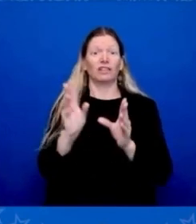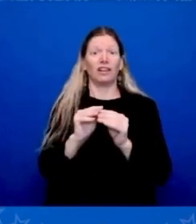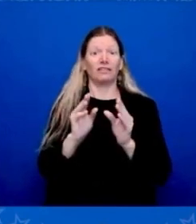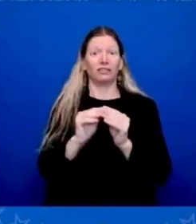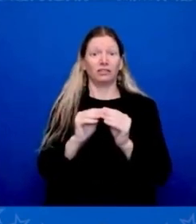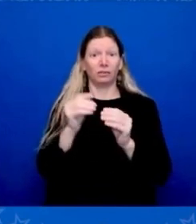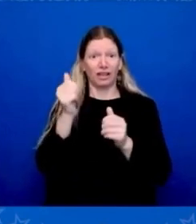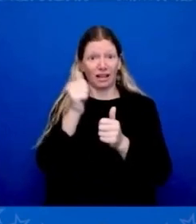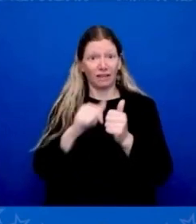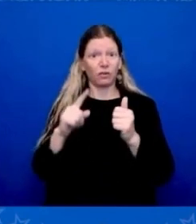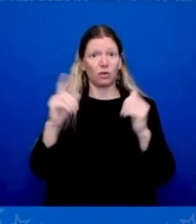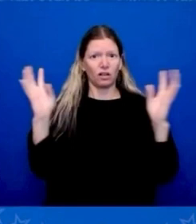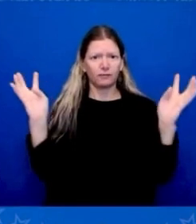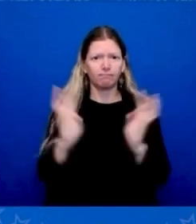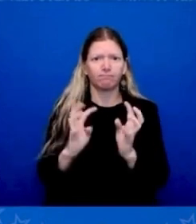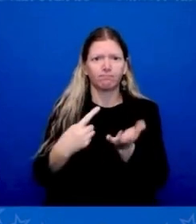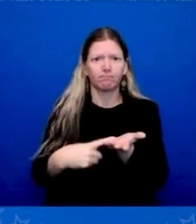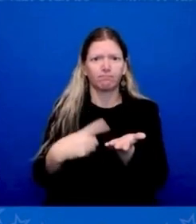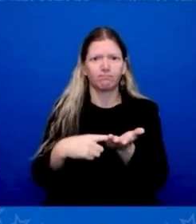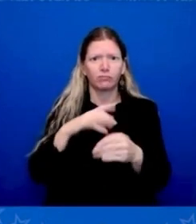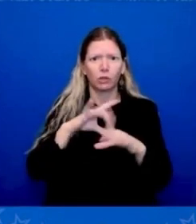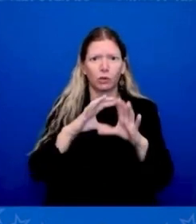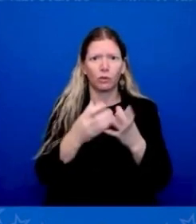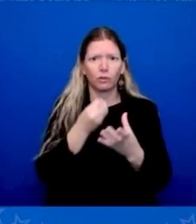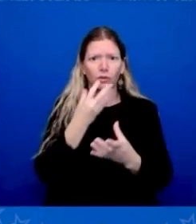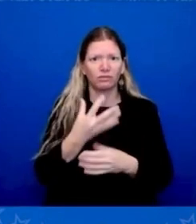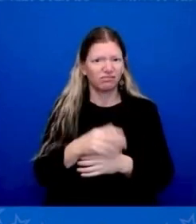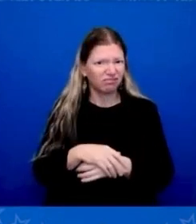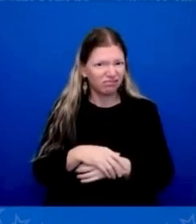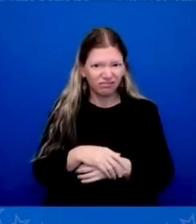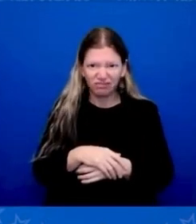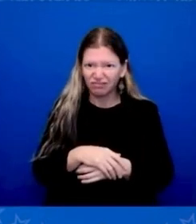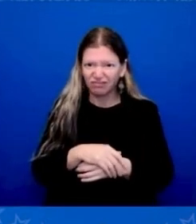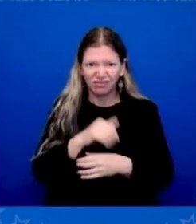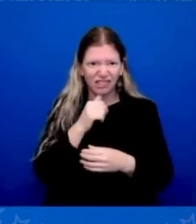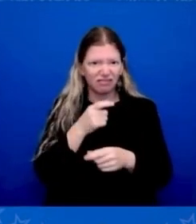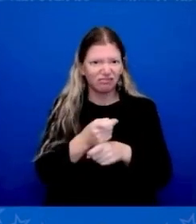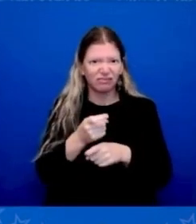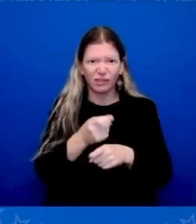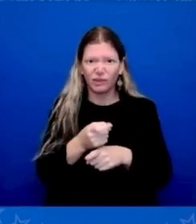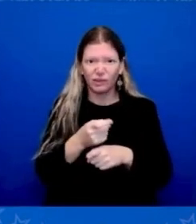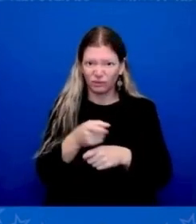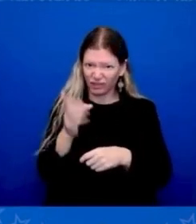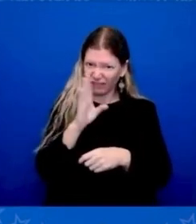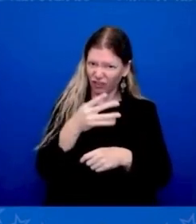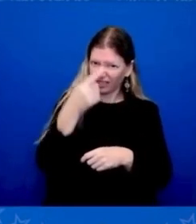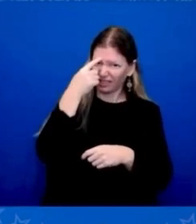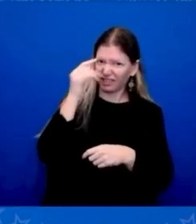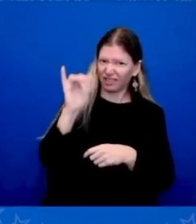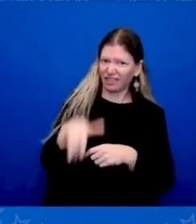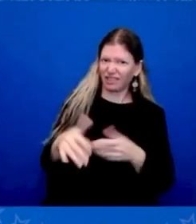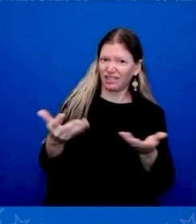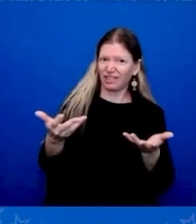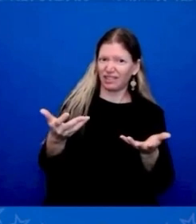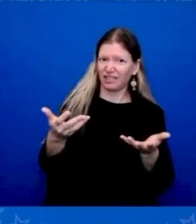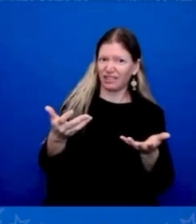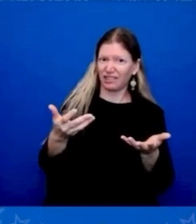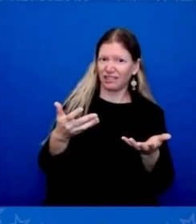My brother loves heaven. There are famous lines from movies that he always quotes.